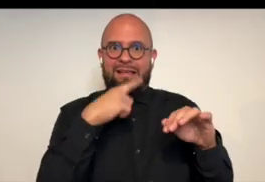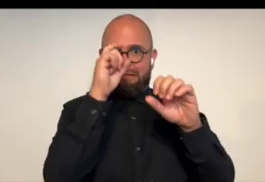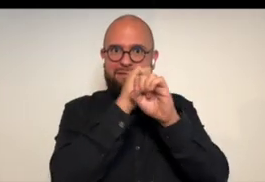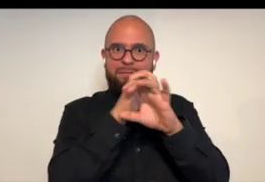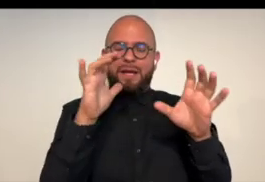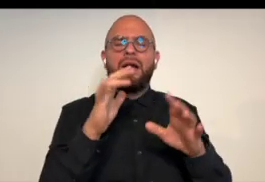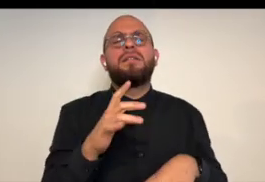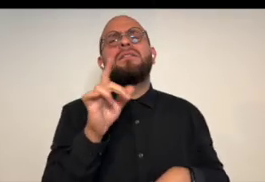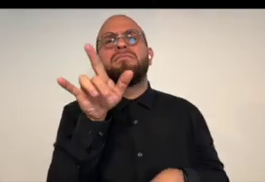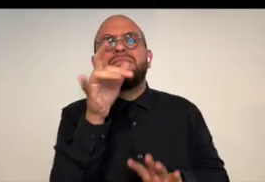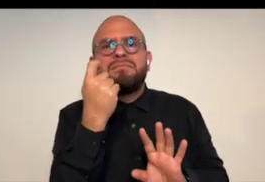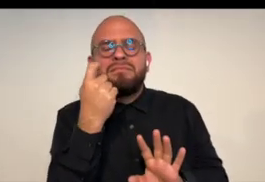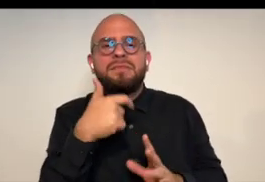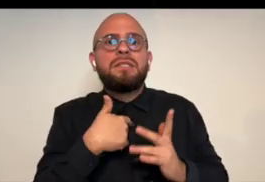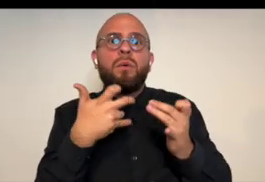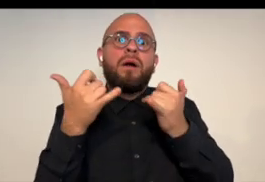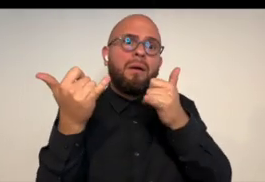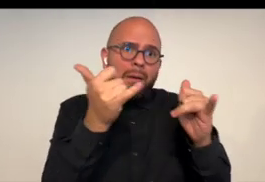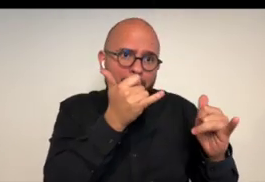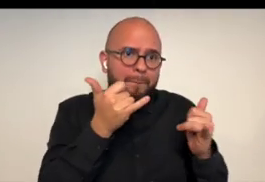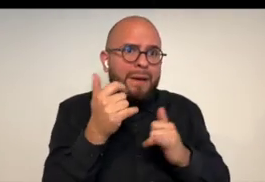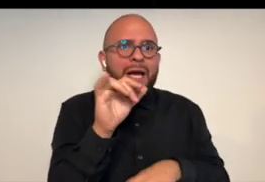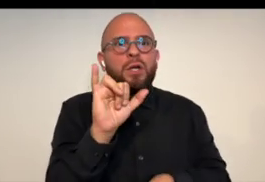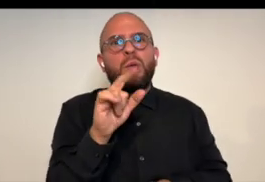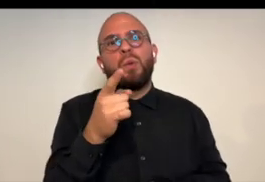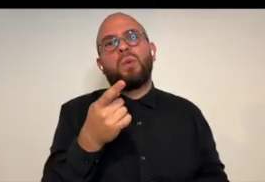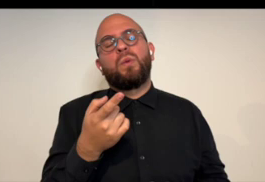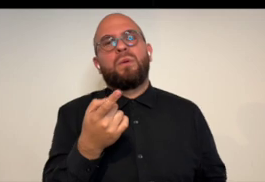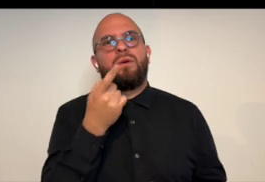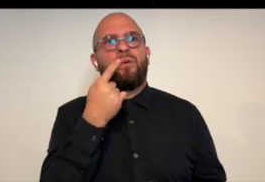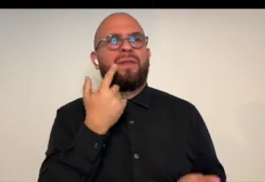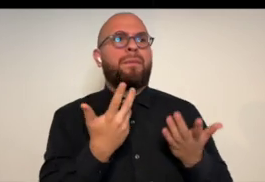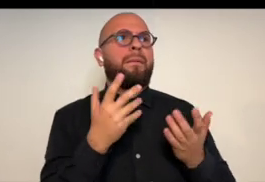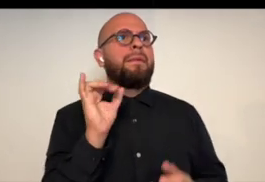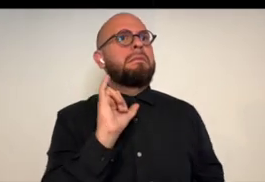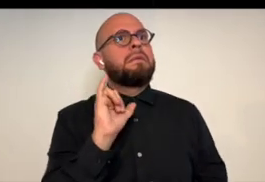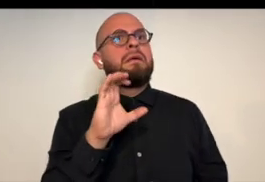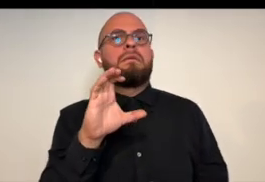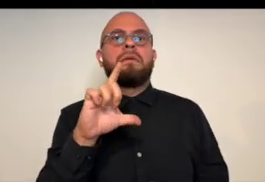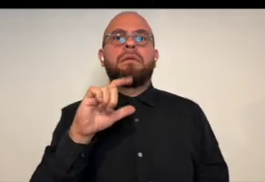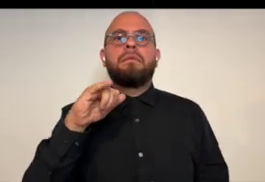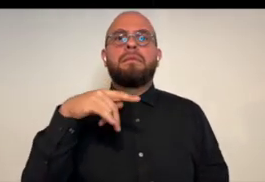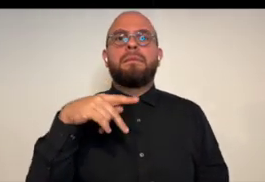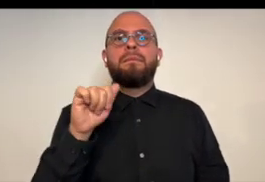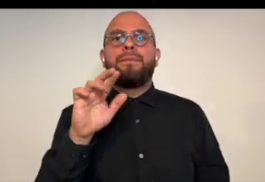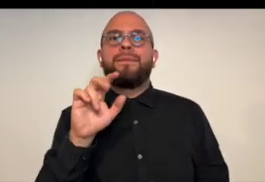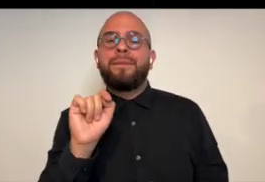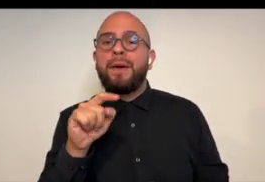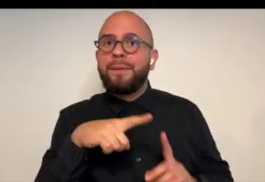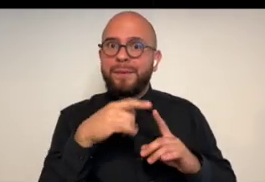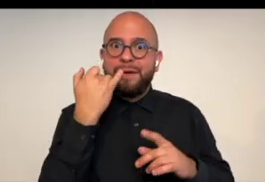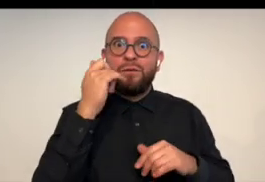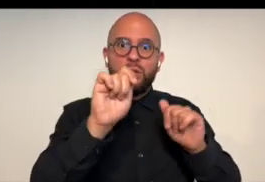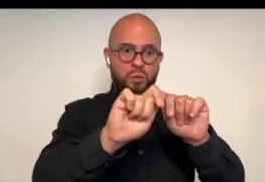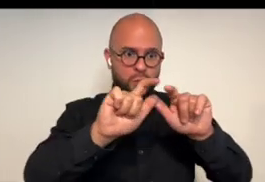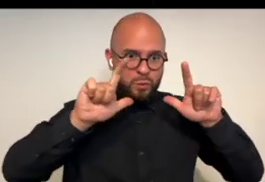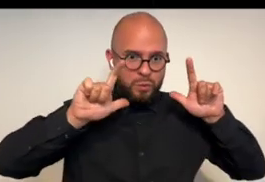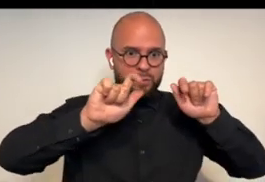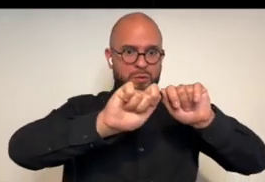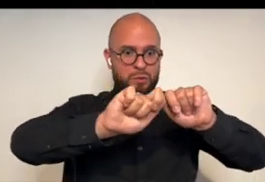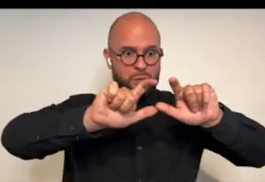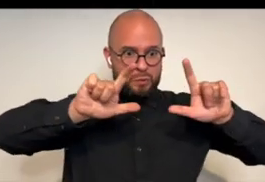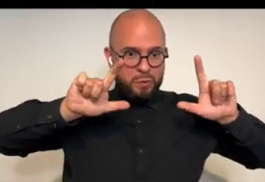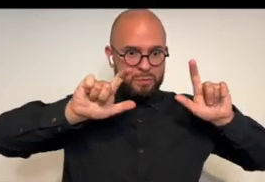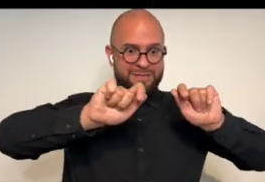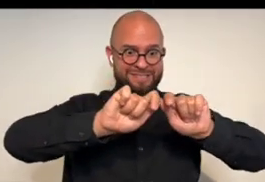and i also wanted to play with it like at first you know you think oh it's just like a just like a clip art but if you actually go in